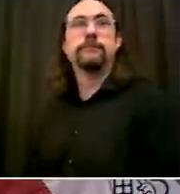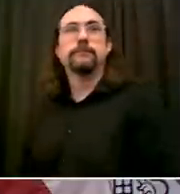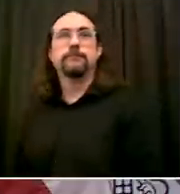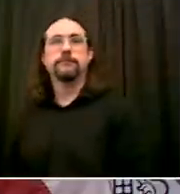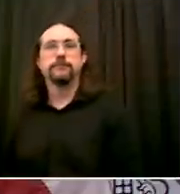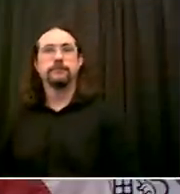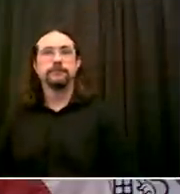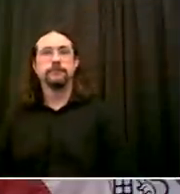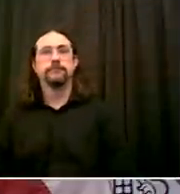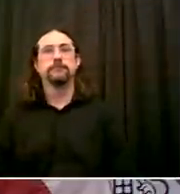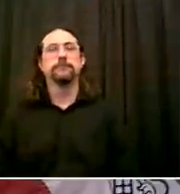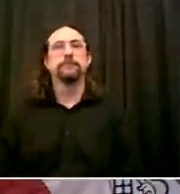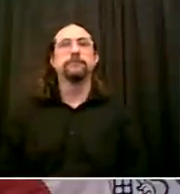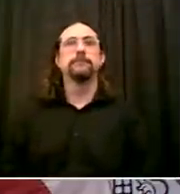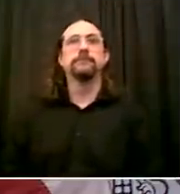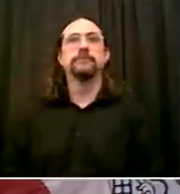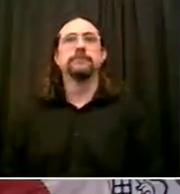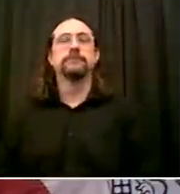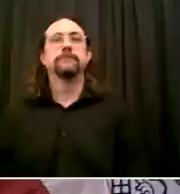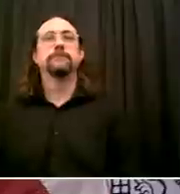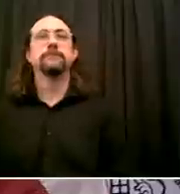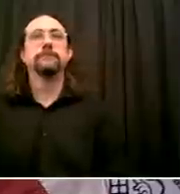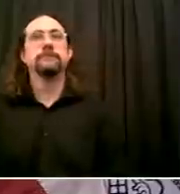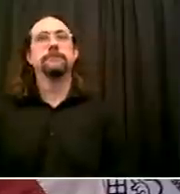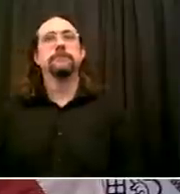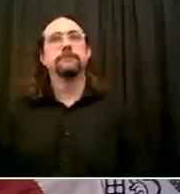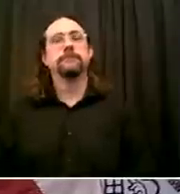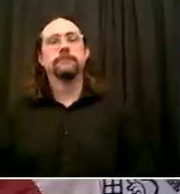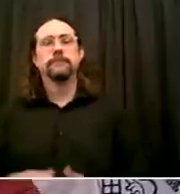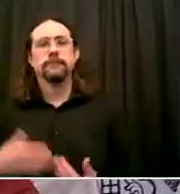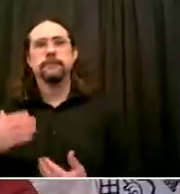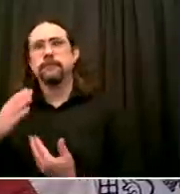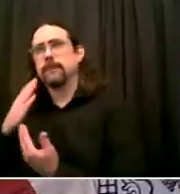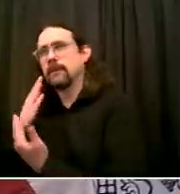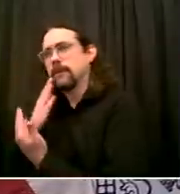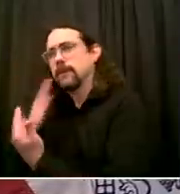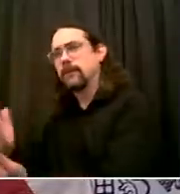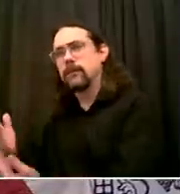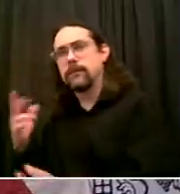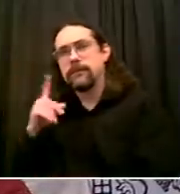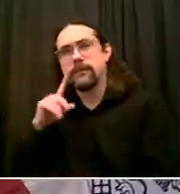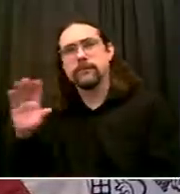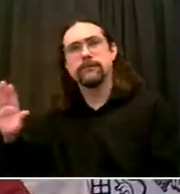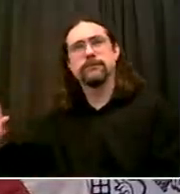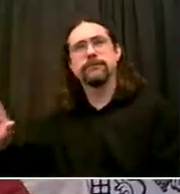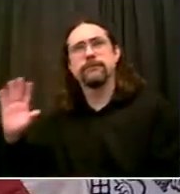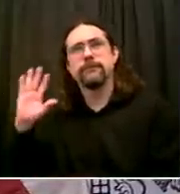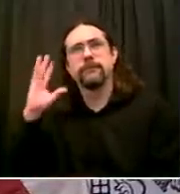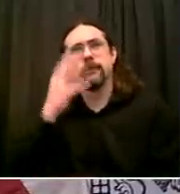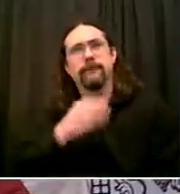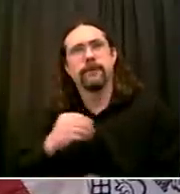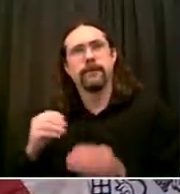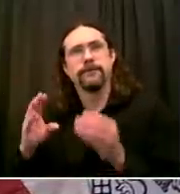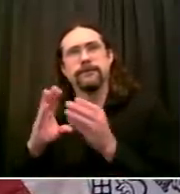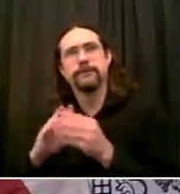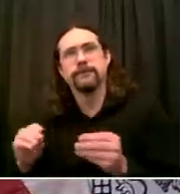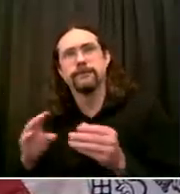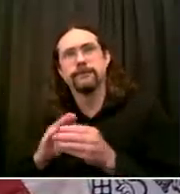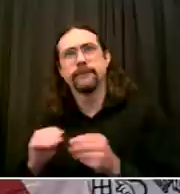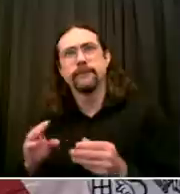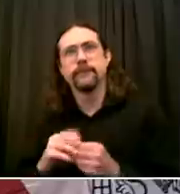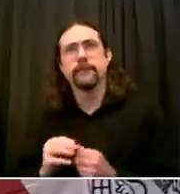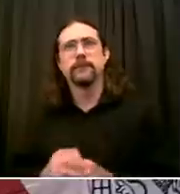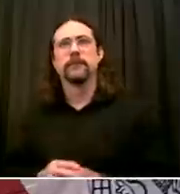Shirlane and I were talking Over the last couple of days About why such a commission is needed Why this